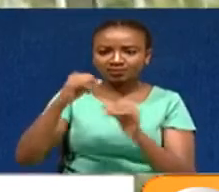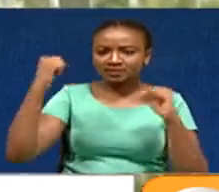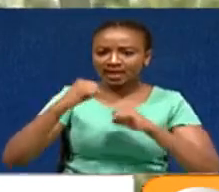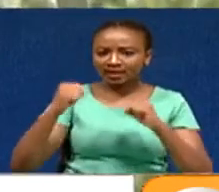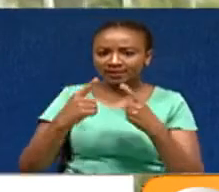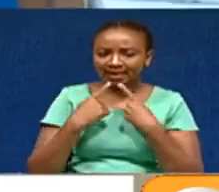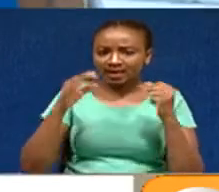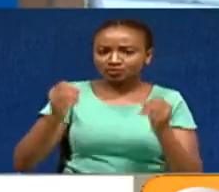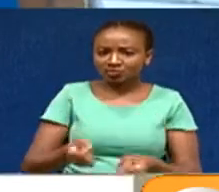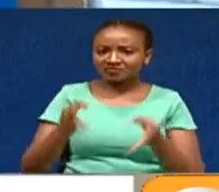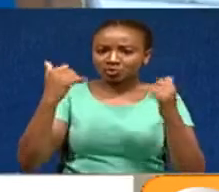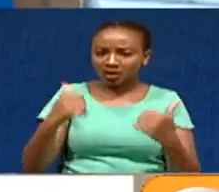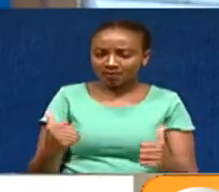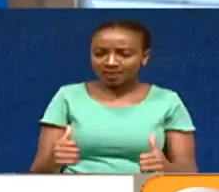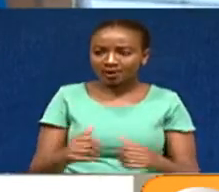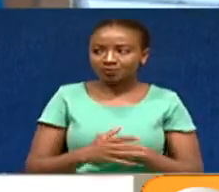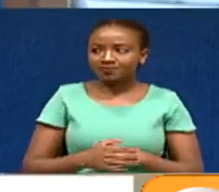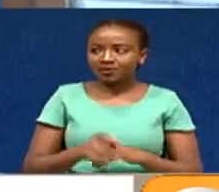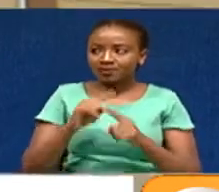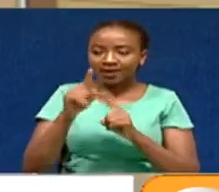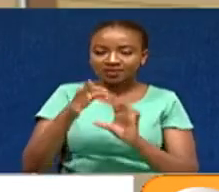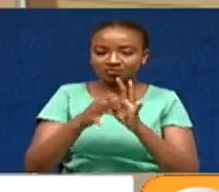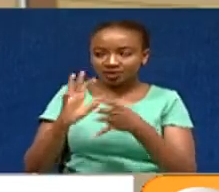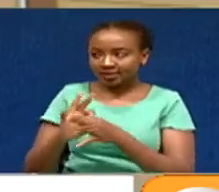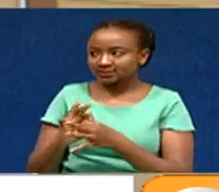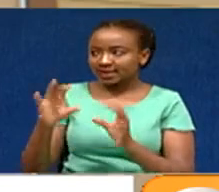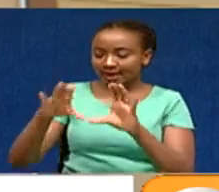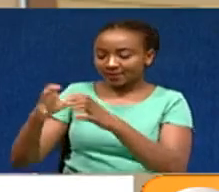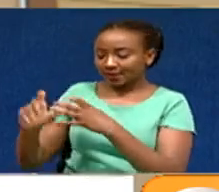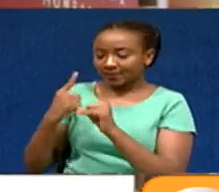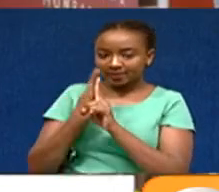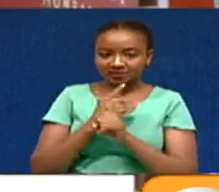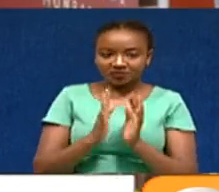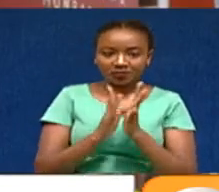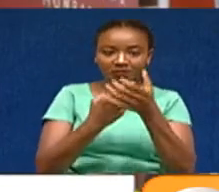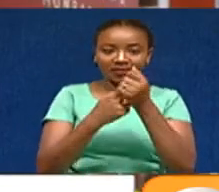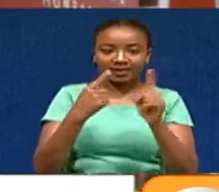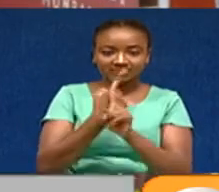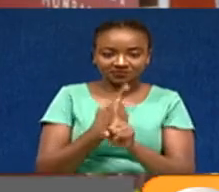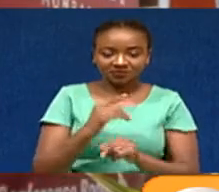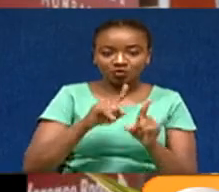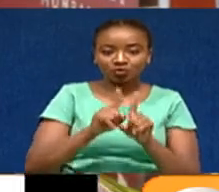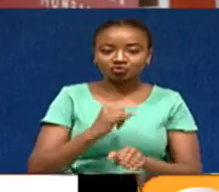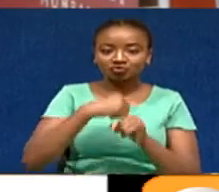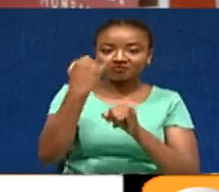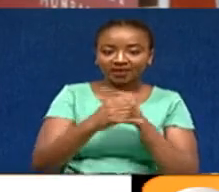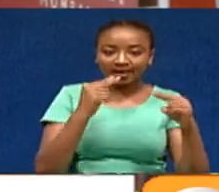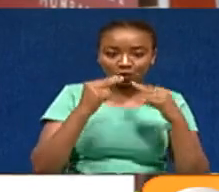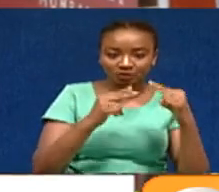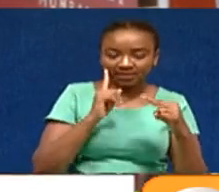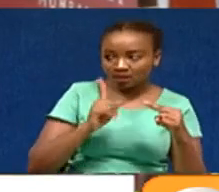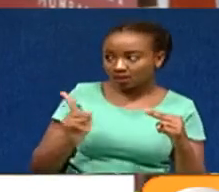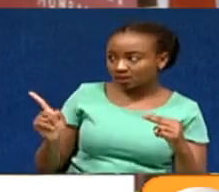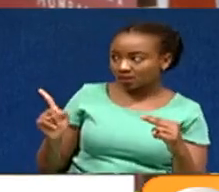was structured by Asoko Insights, which connects African firms with financing partners. And finally, hotel chain Pride Inn